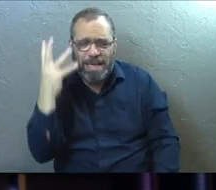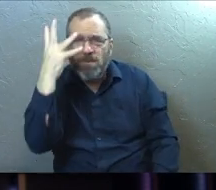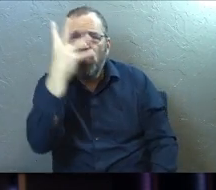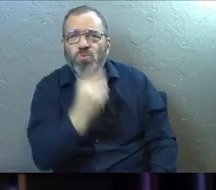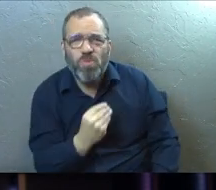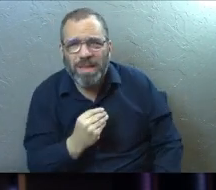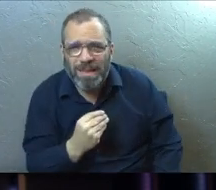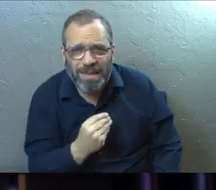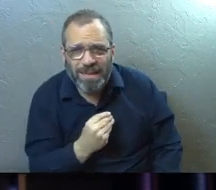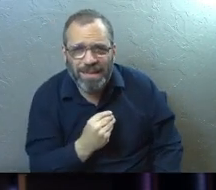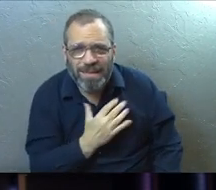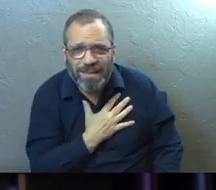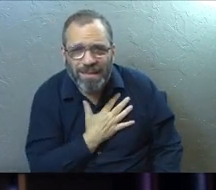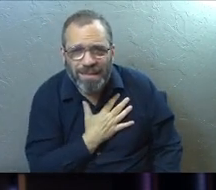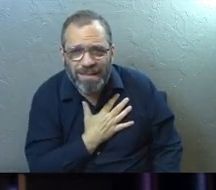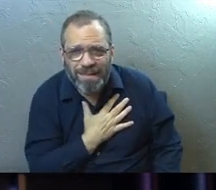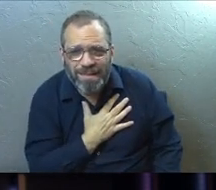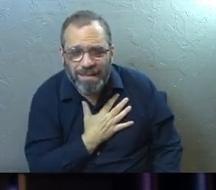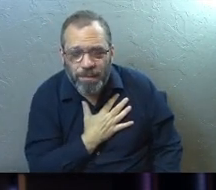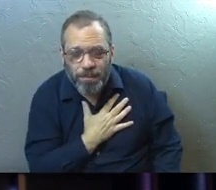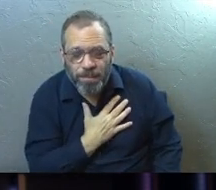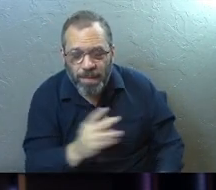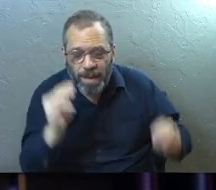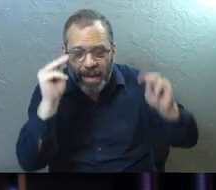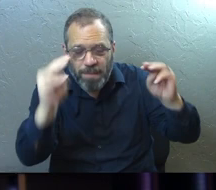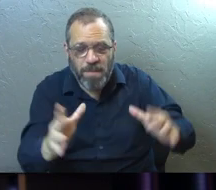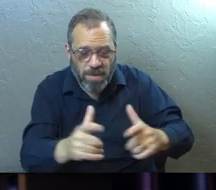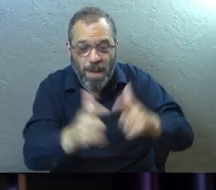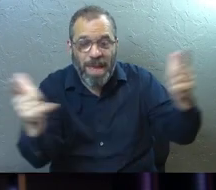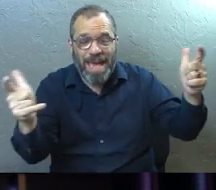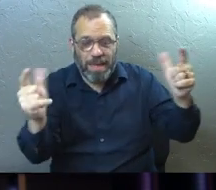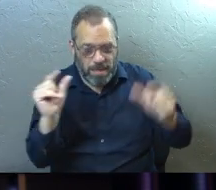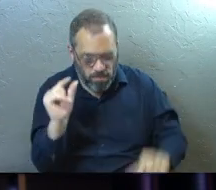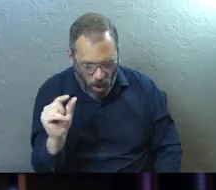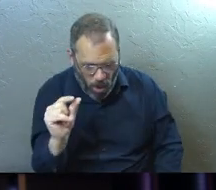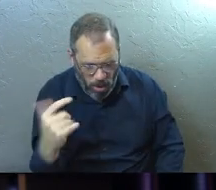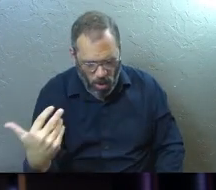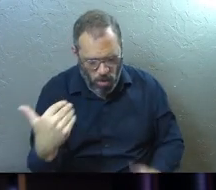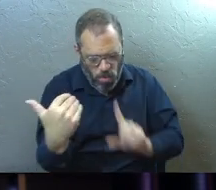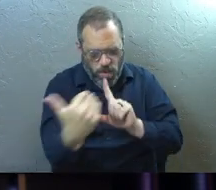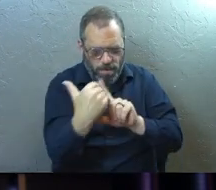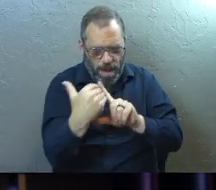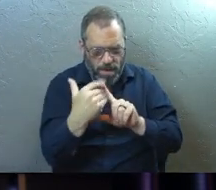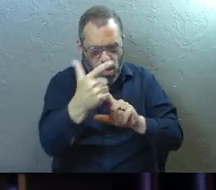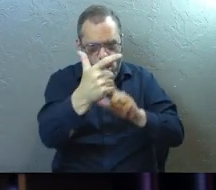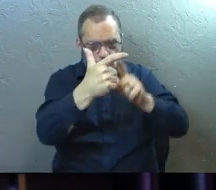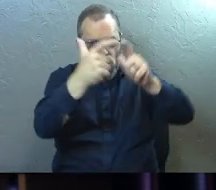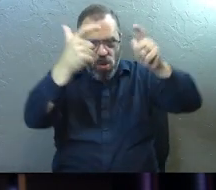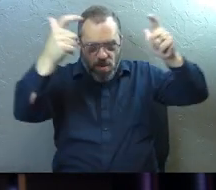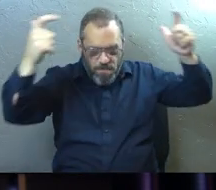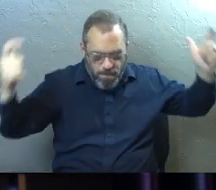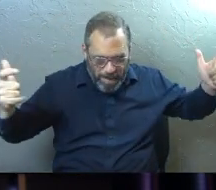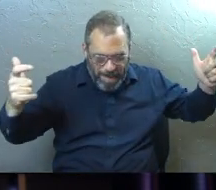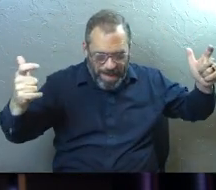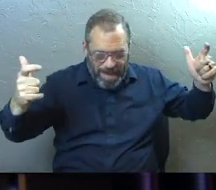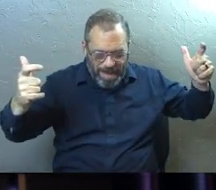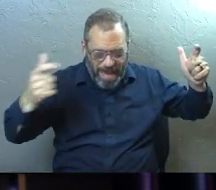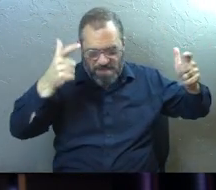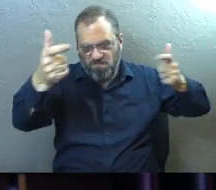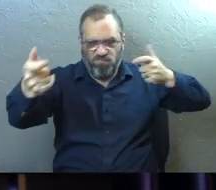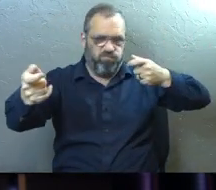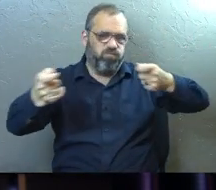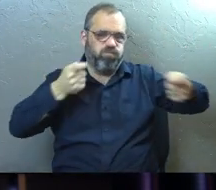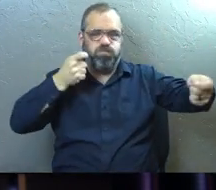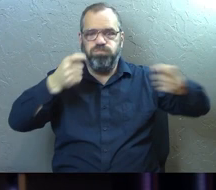in that. His miracles that are big and small remind me of just how big he is and how in control